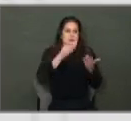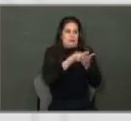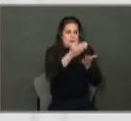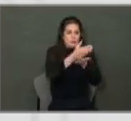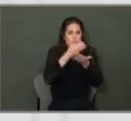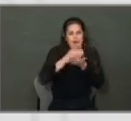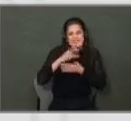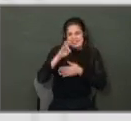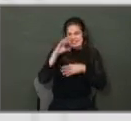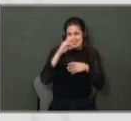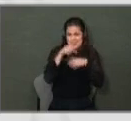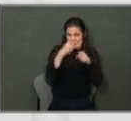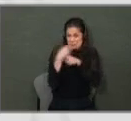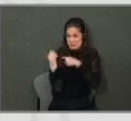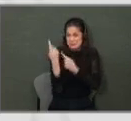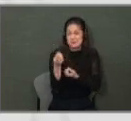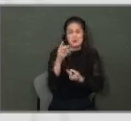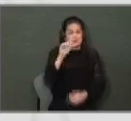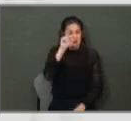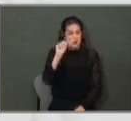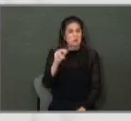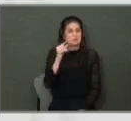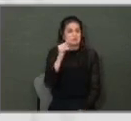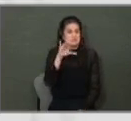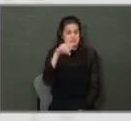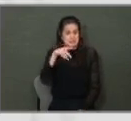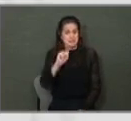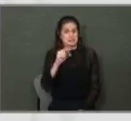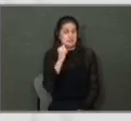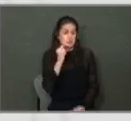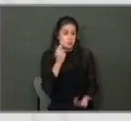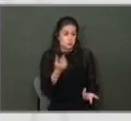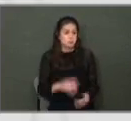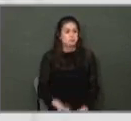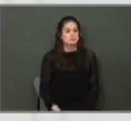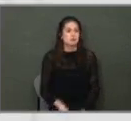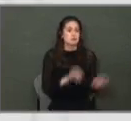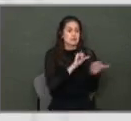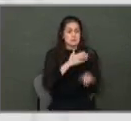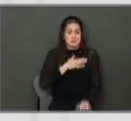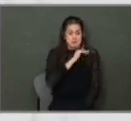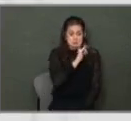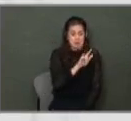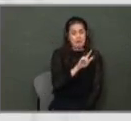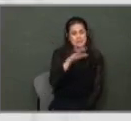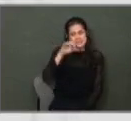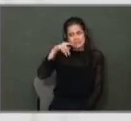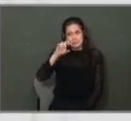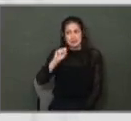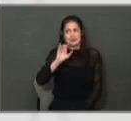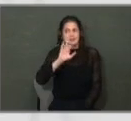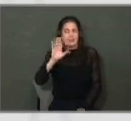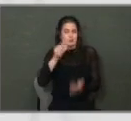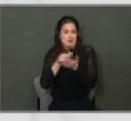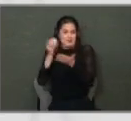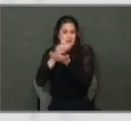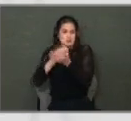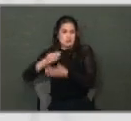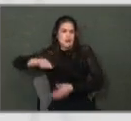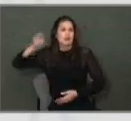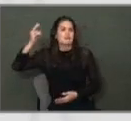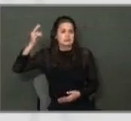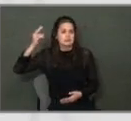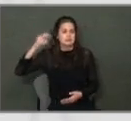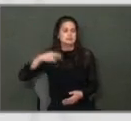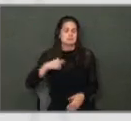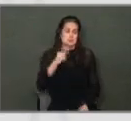70-some-odd years we've owned CPS. So just like my utility bill to CPS was the highest ever in June and July, the money